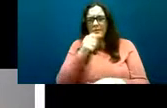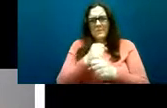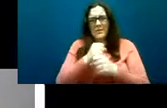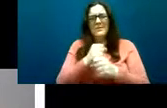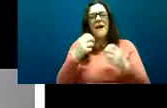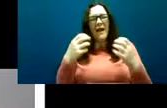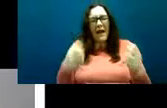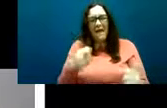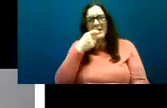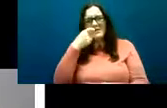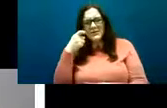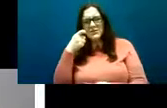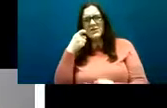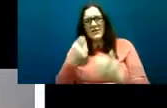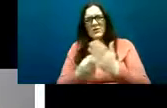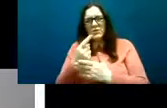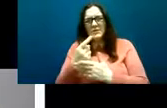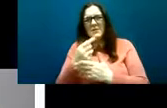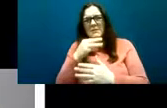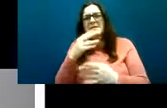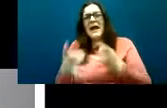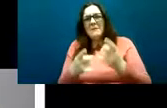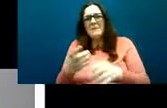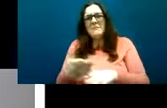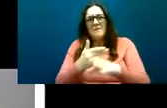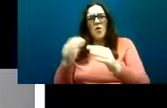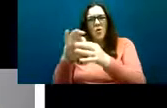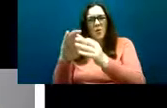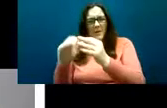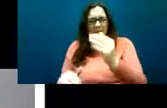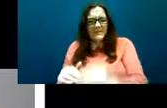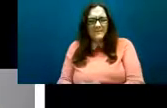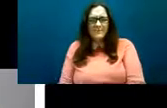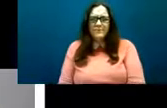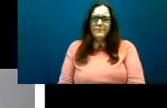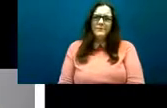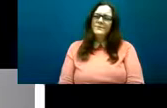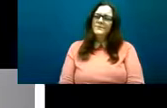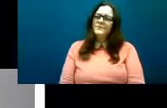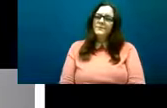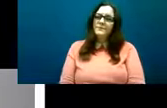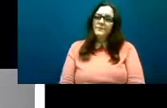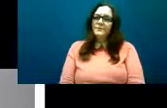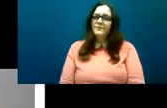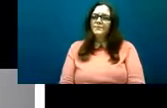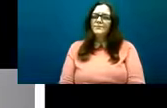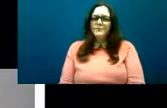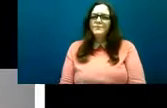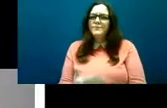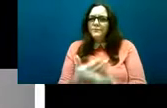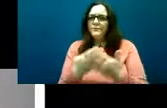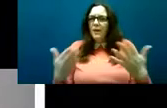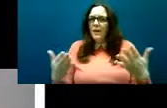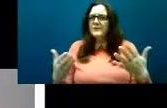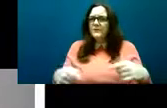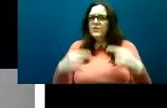also then they experienced challenges in accessing appropriate homeless services for their housing addiction and their